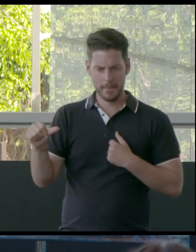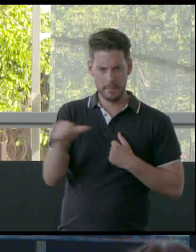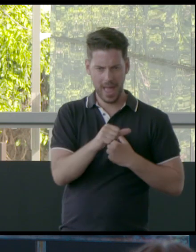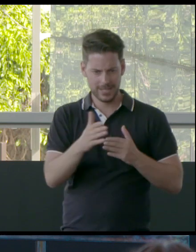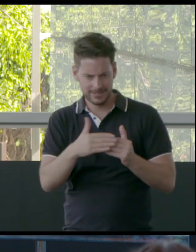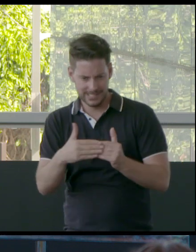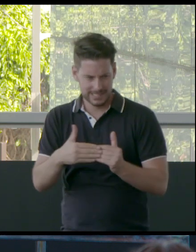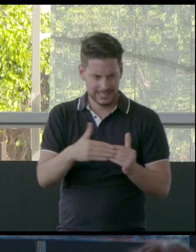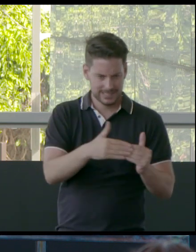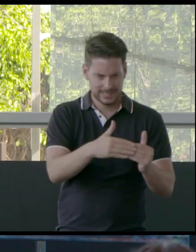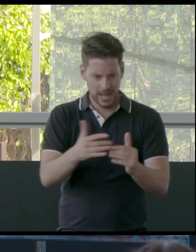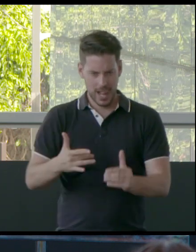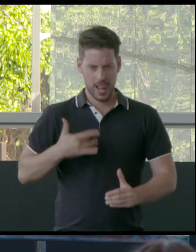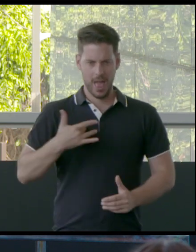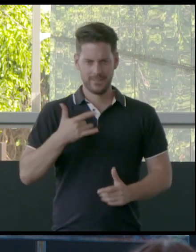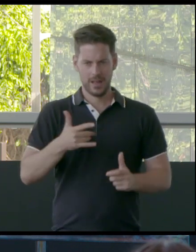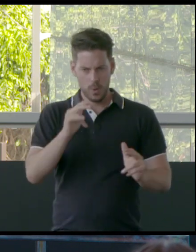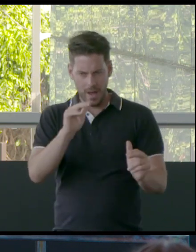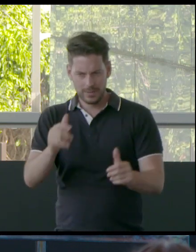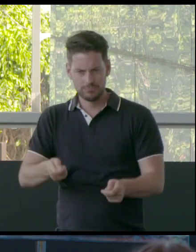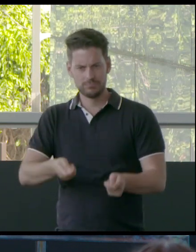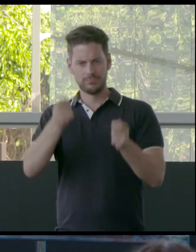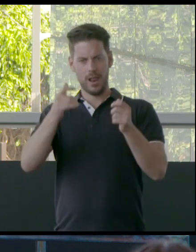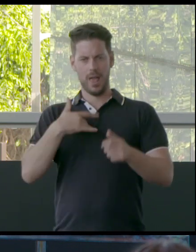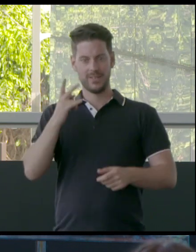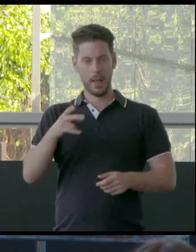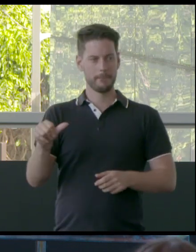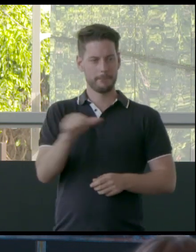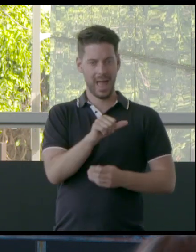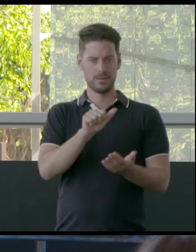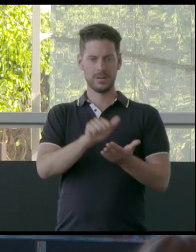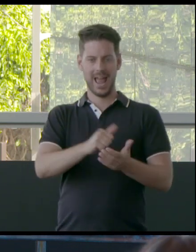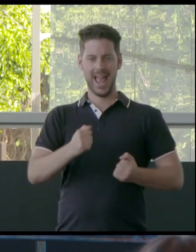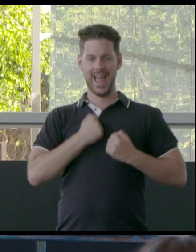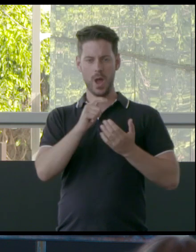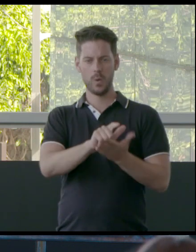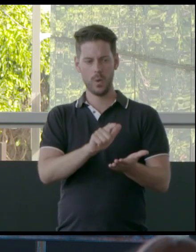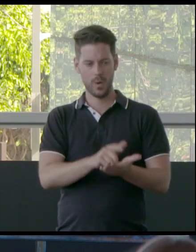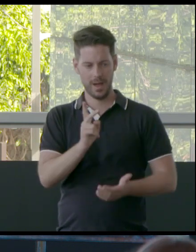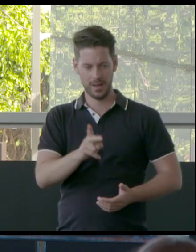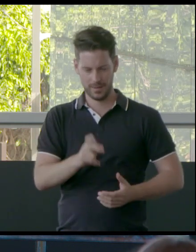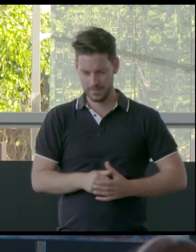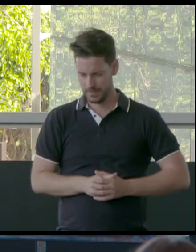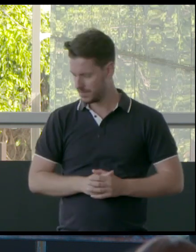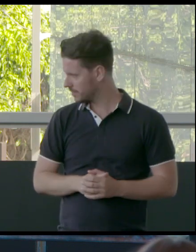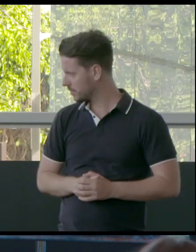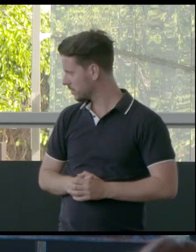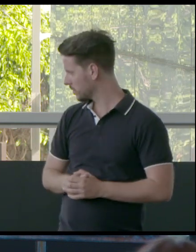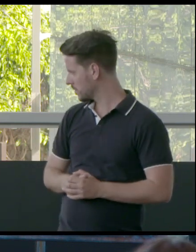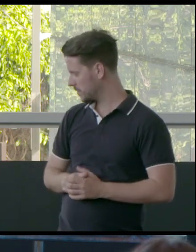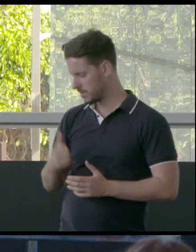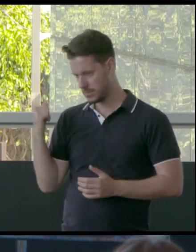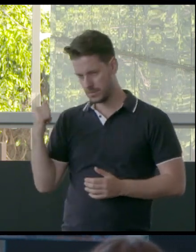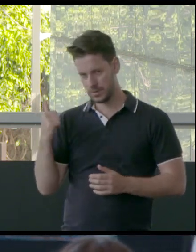return things to the proper laws. Nicole, you wanted to mention